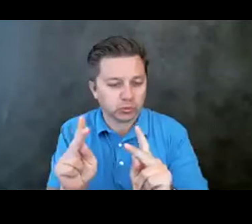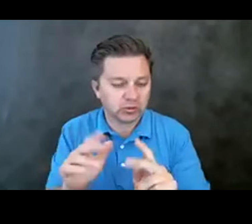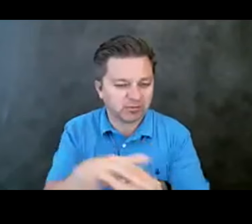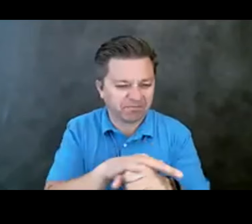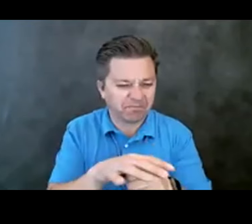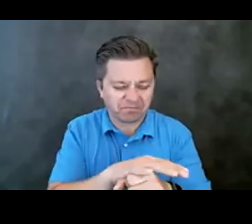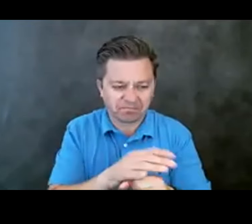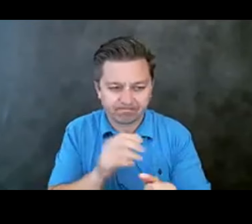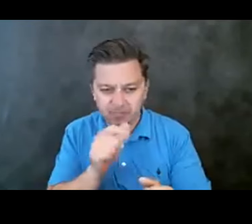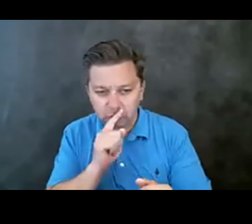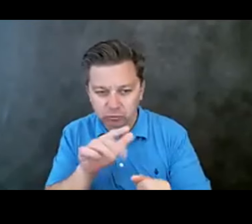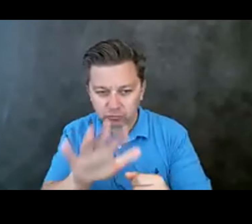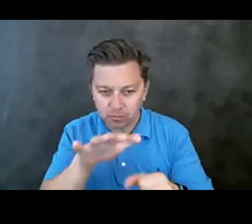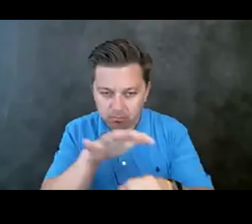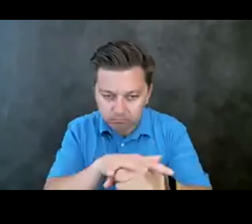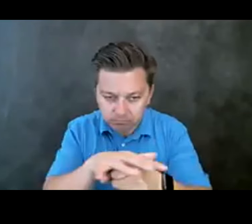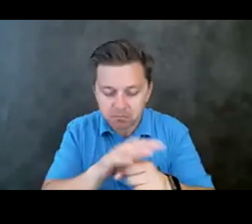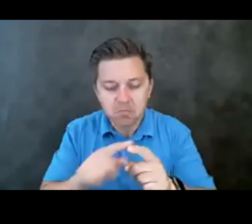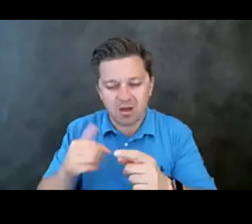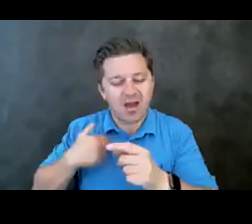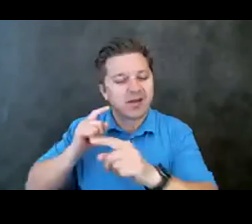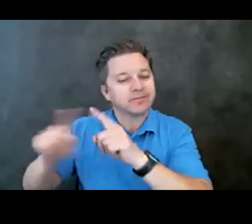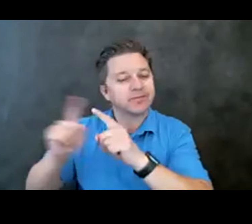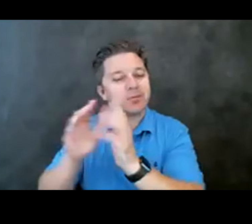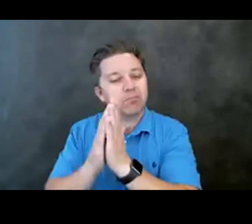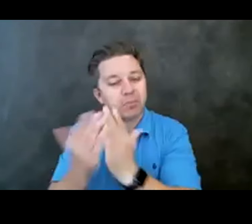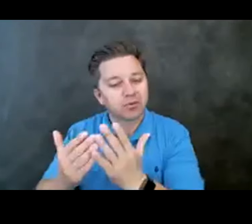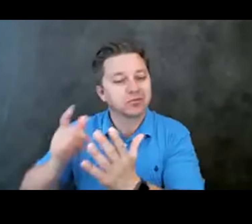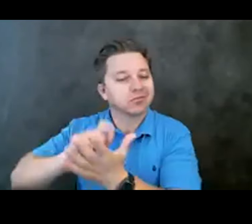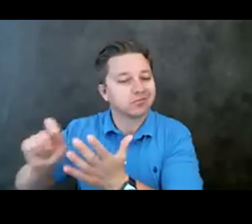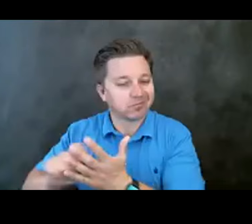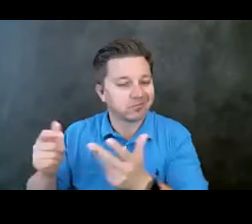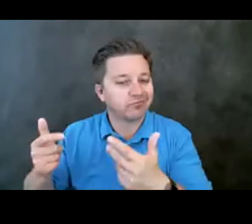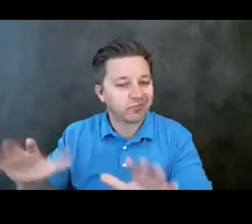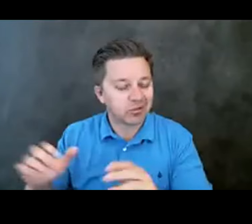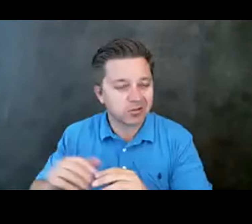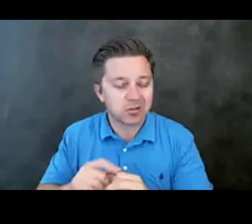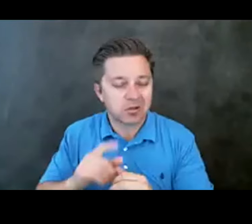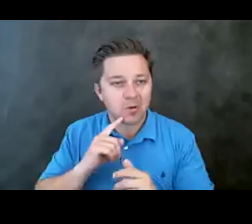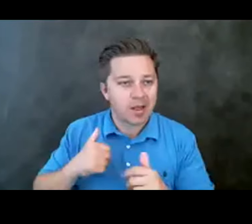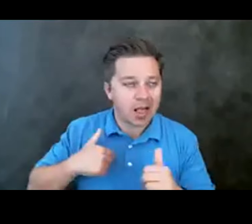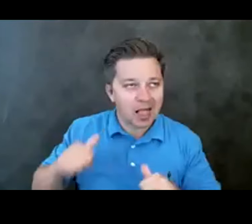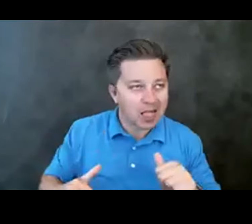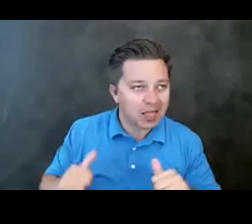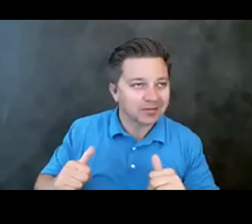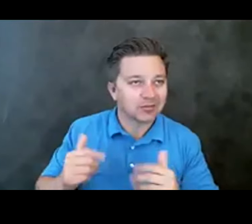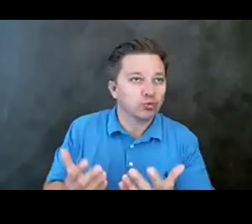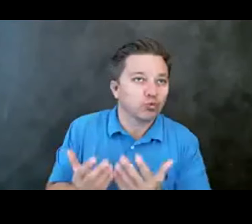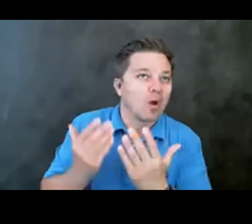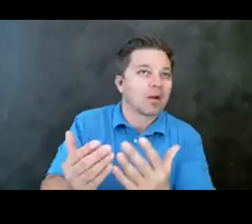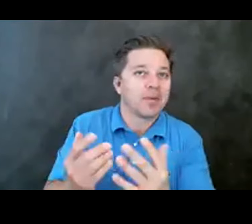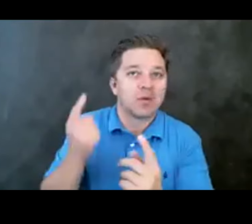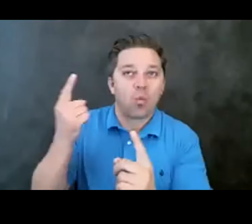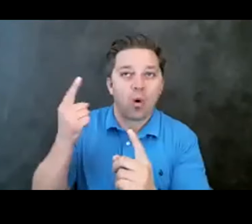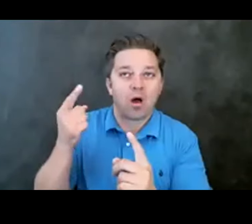variety of books out there that have been written. Um, I hate to hesitate. I hesitate to, you know, recommend one on a